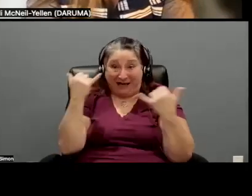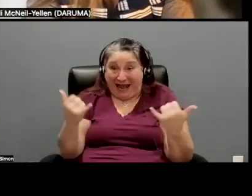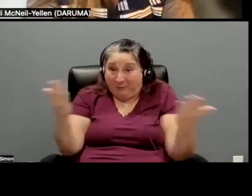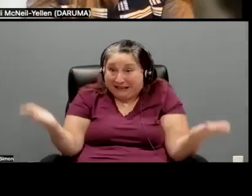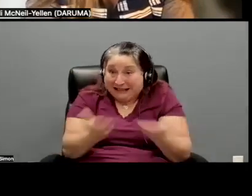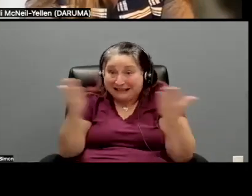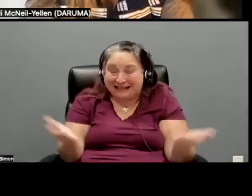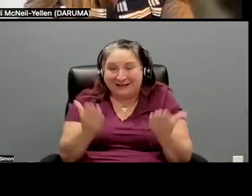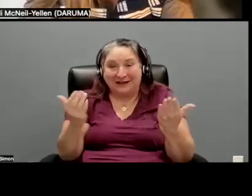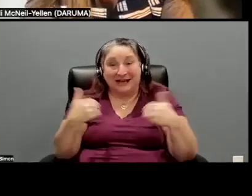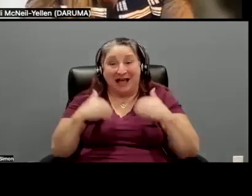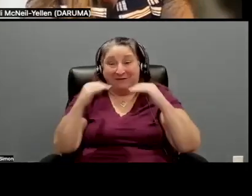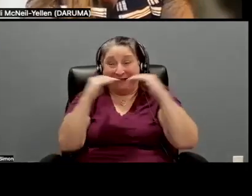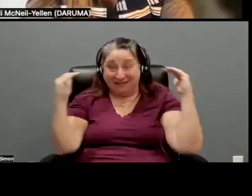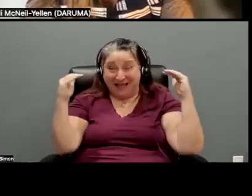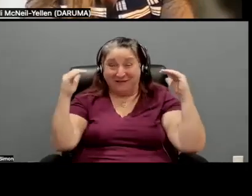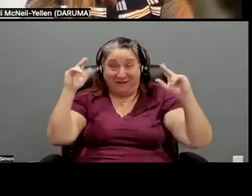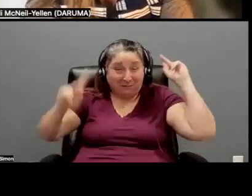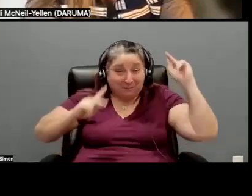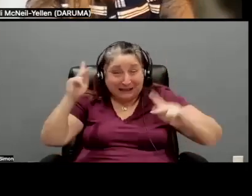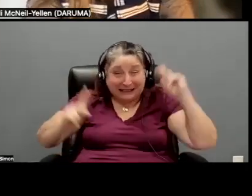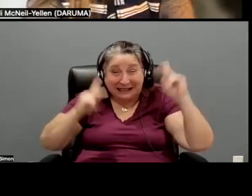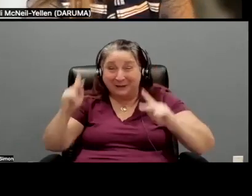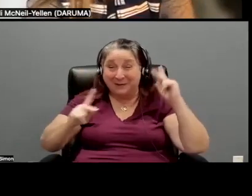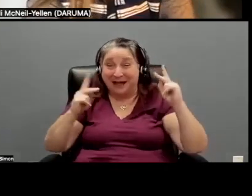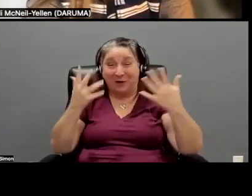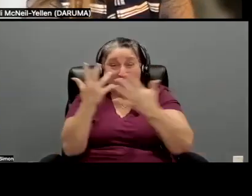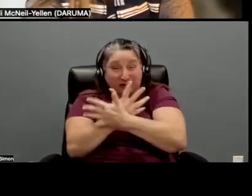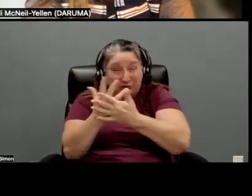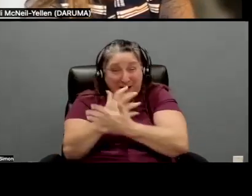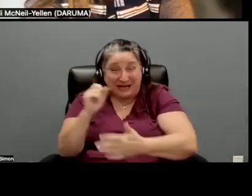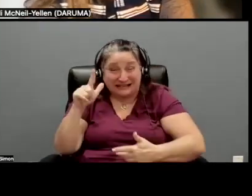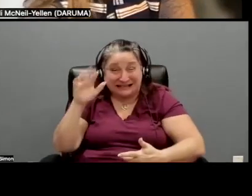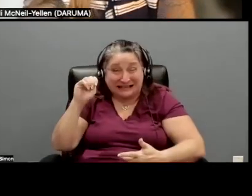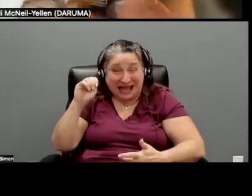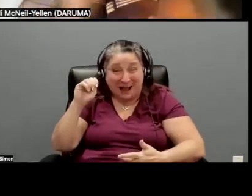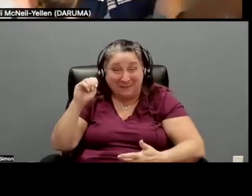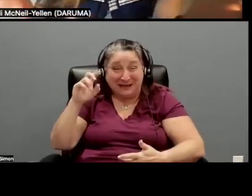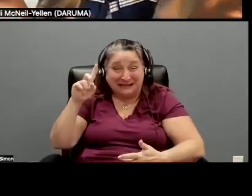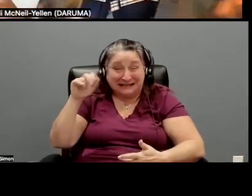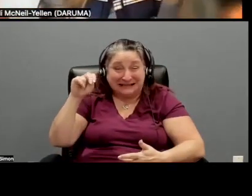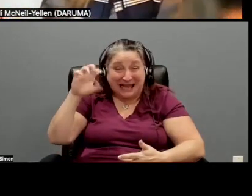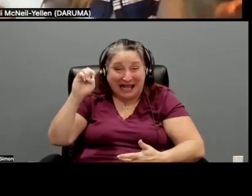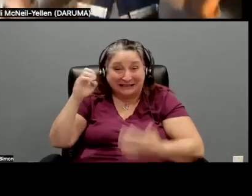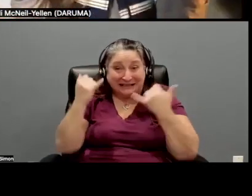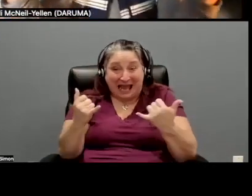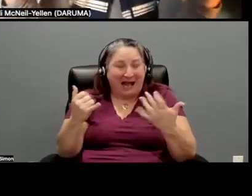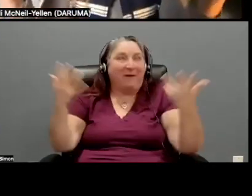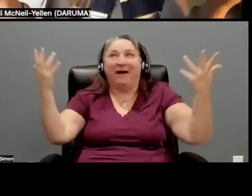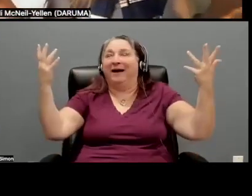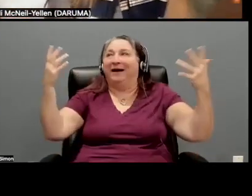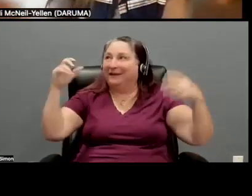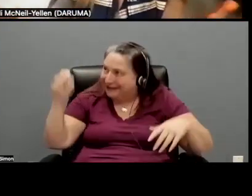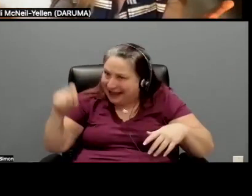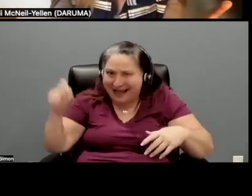have the level of people. And, you know, we're screening at slam dance. Now I don't like, we're never going to get any better than like, it's, it's